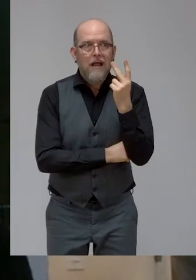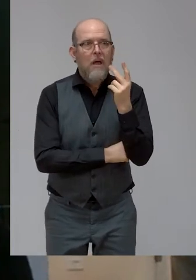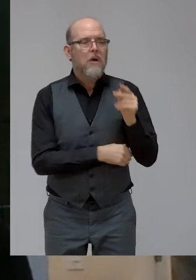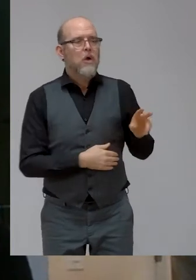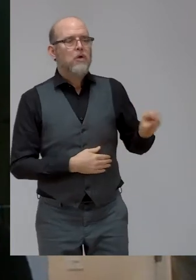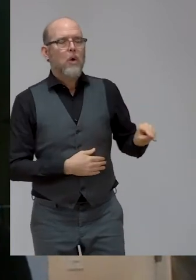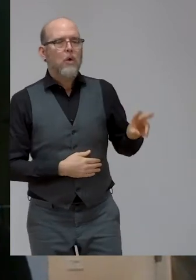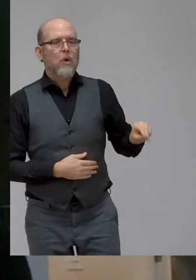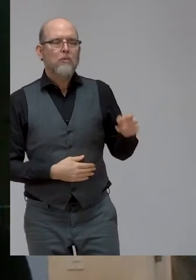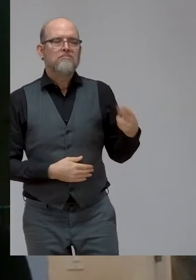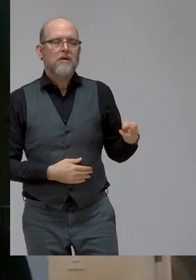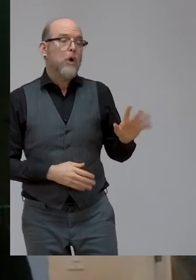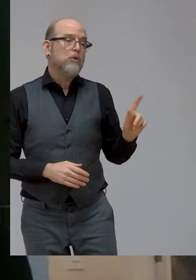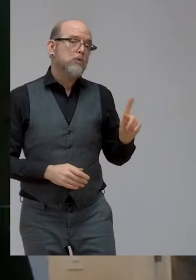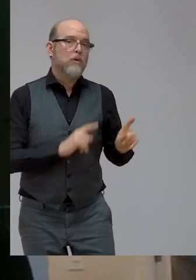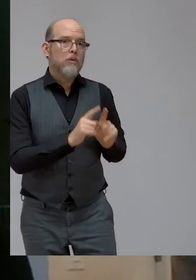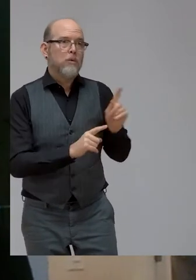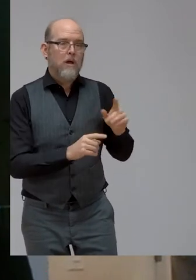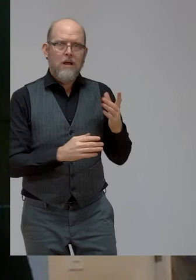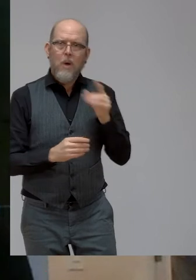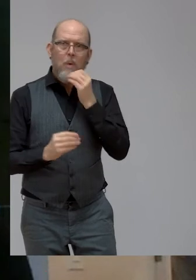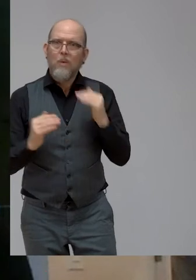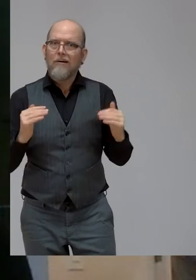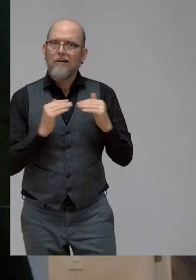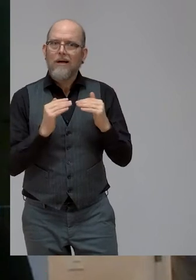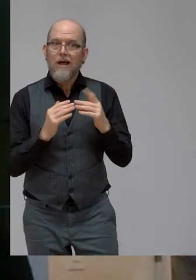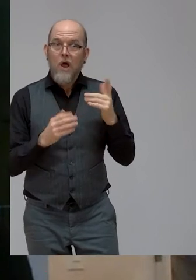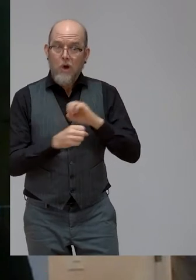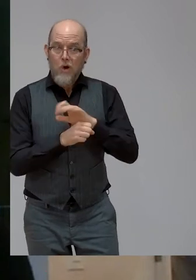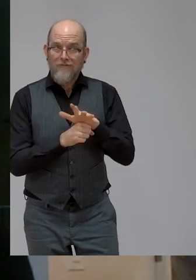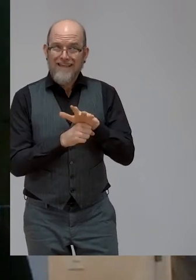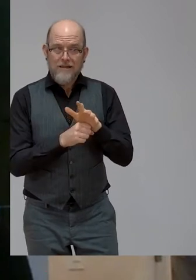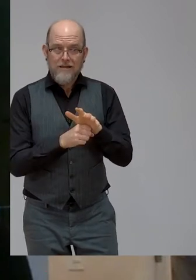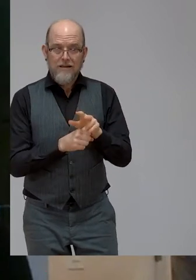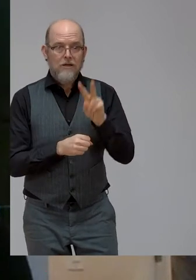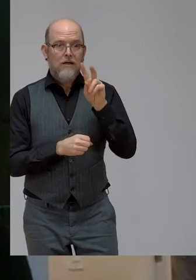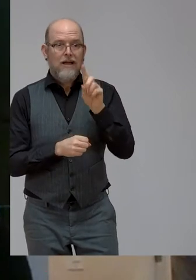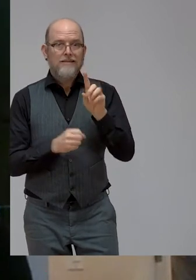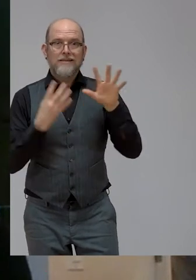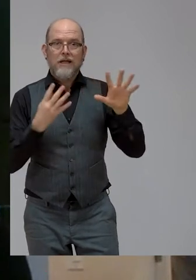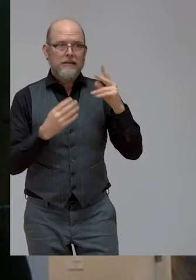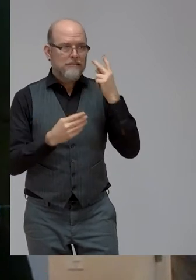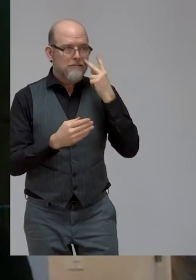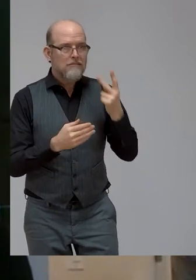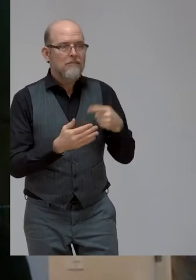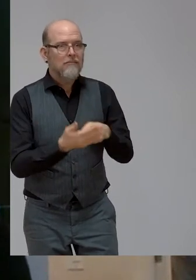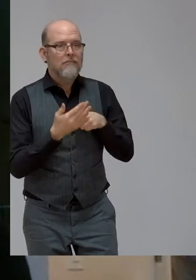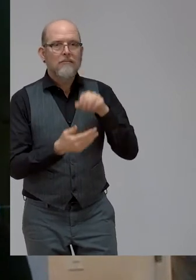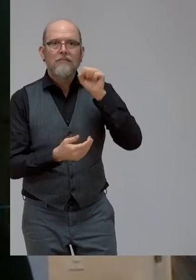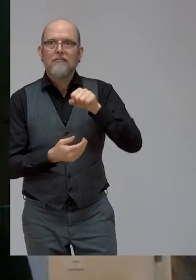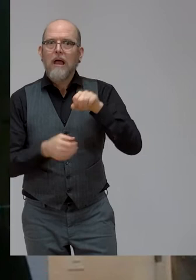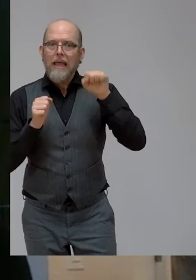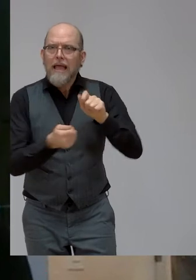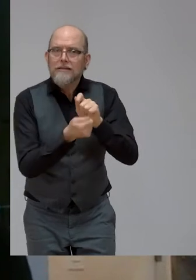unmet. What COVID-19 has exposed. What that these accommodations and practices that